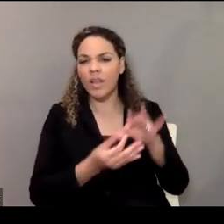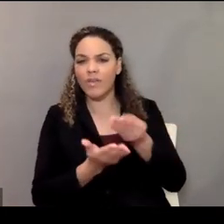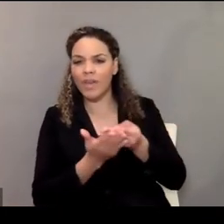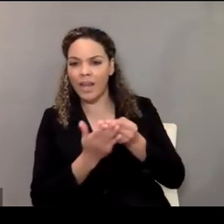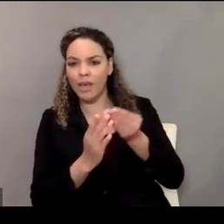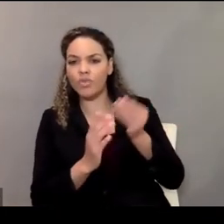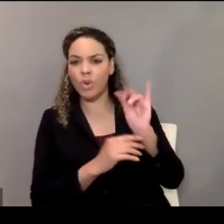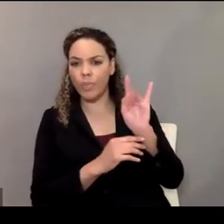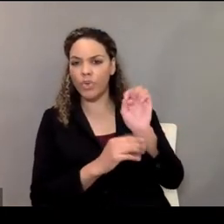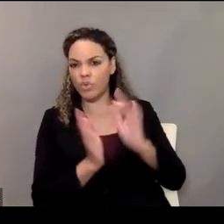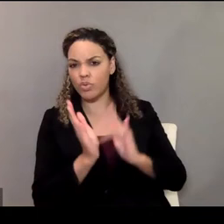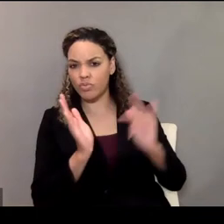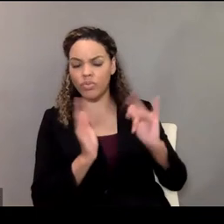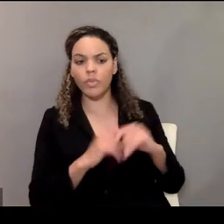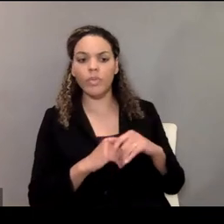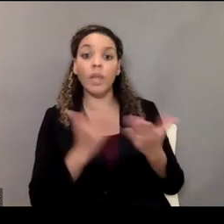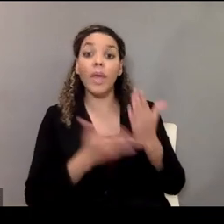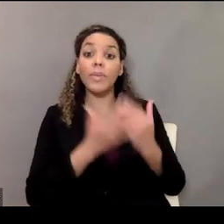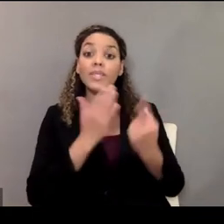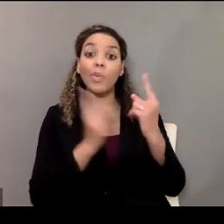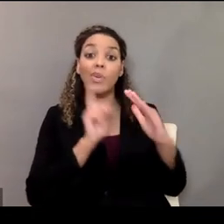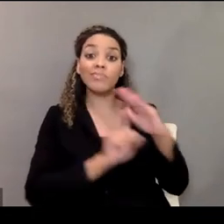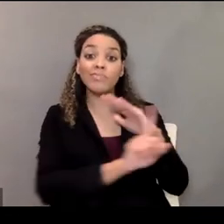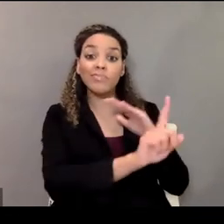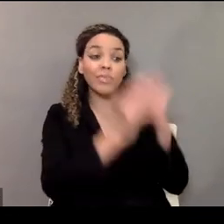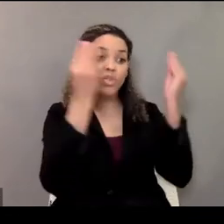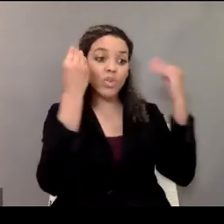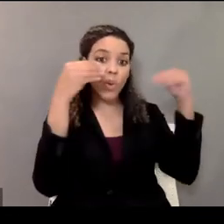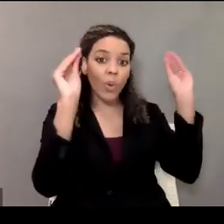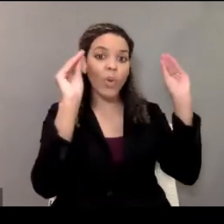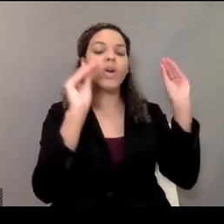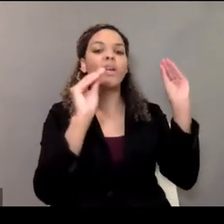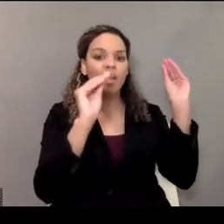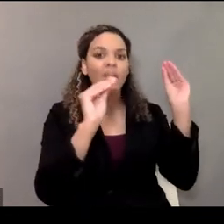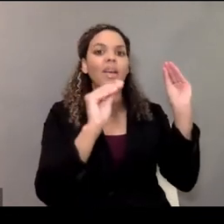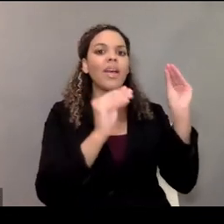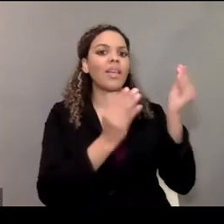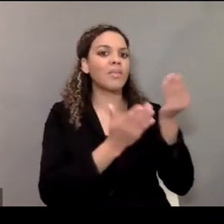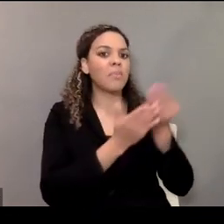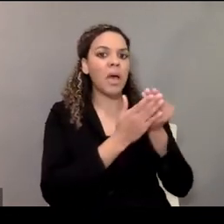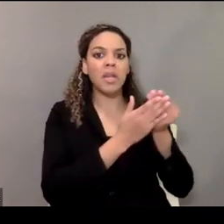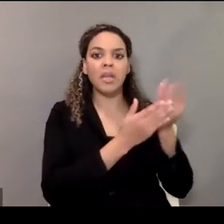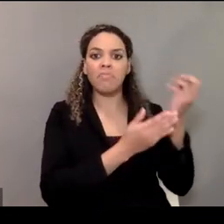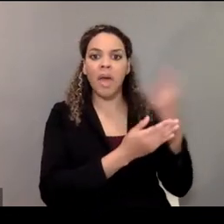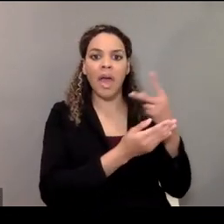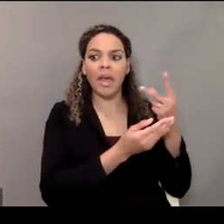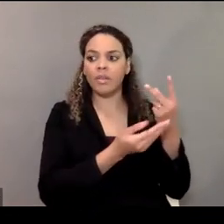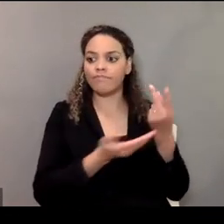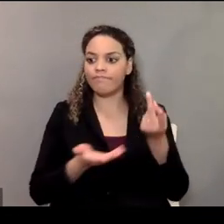maybe someone goes to the store and they're not returning the money that was given